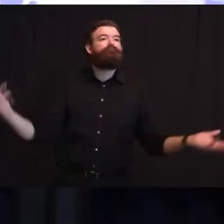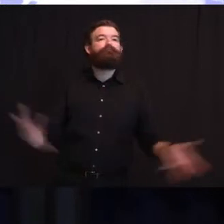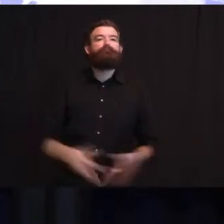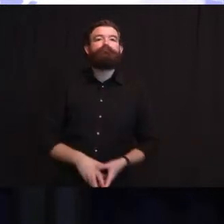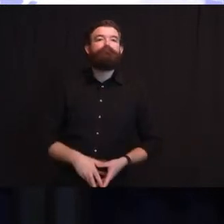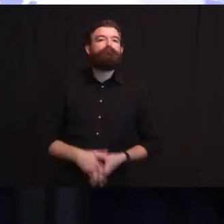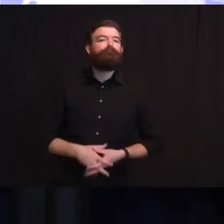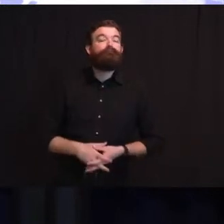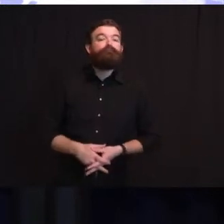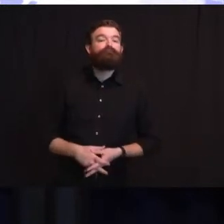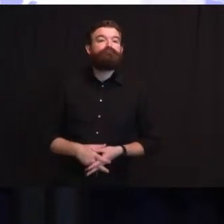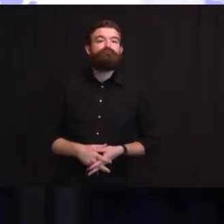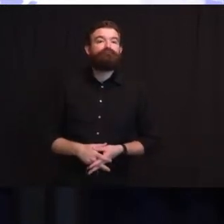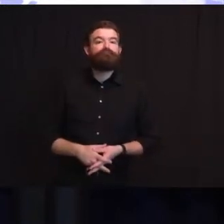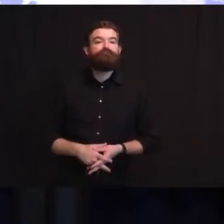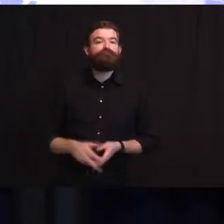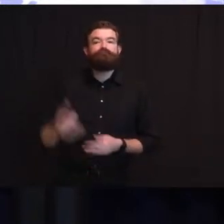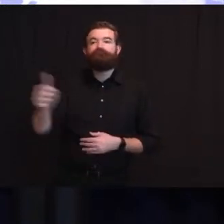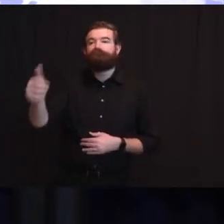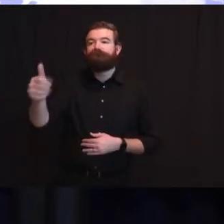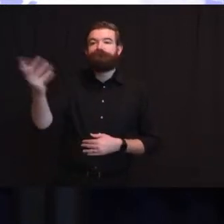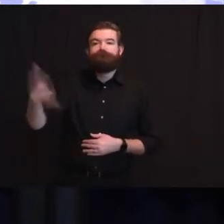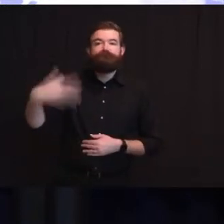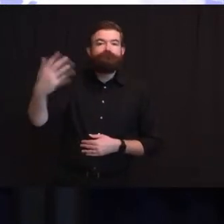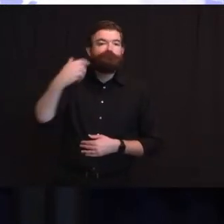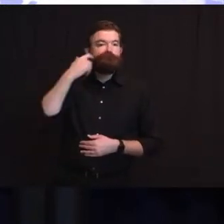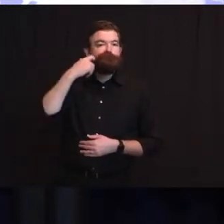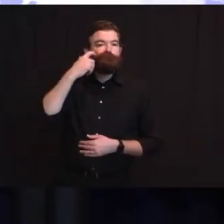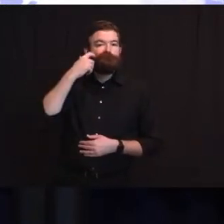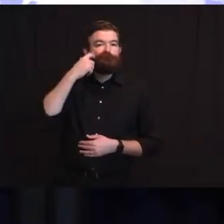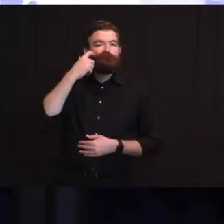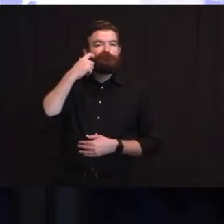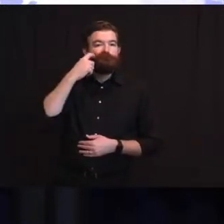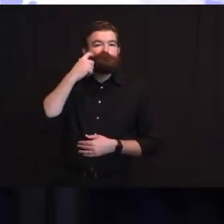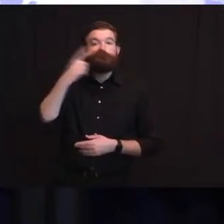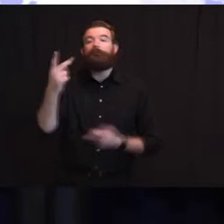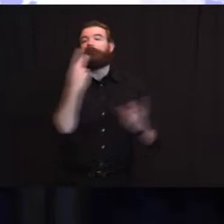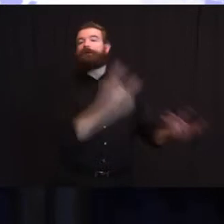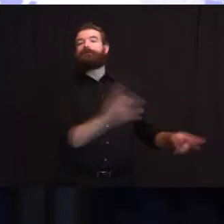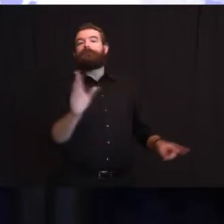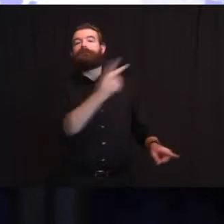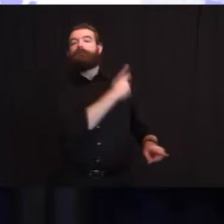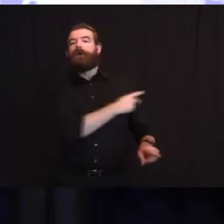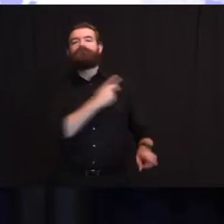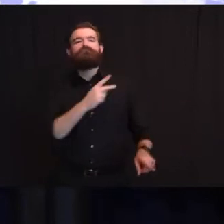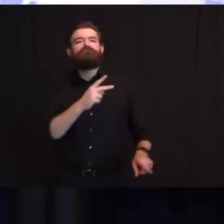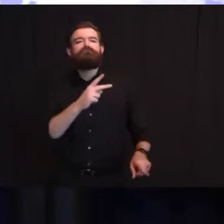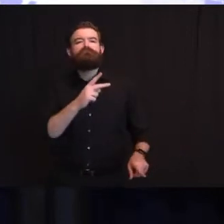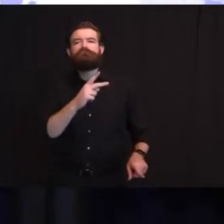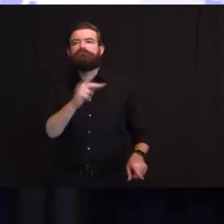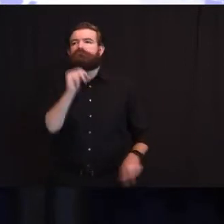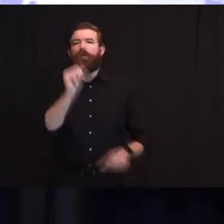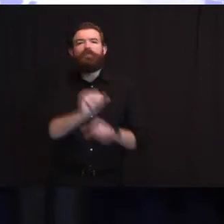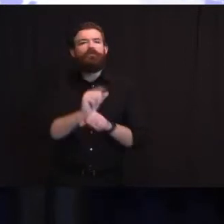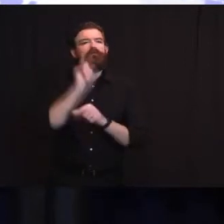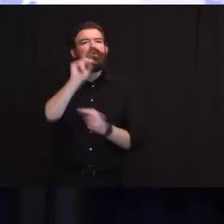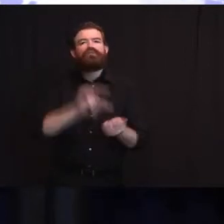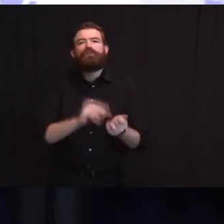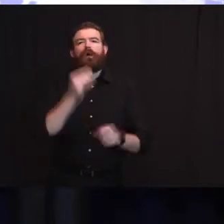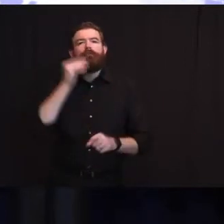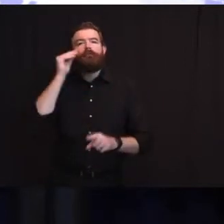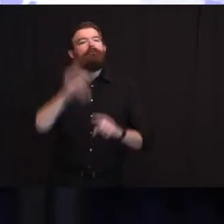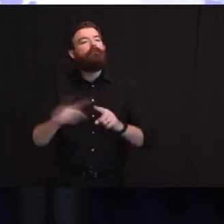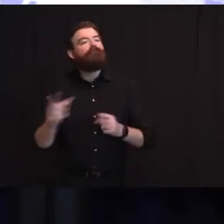not paid by the hospital. It's an unpaid health care worker. So, the confusion is real. People have good intentions